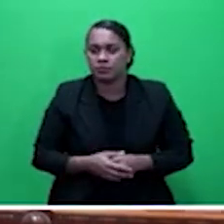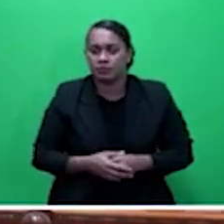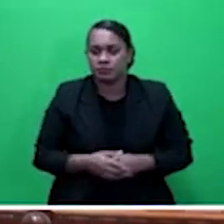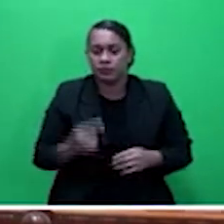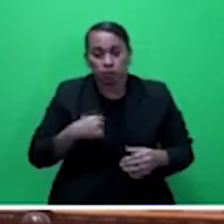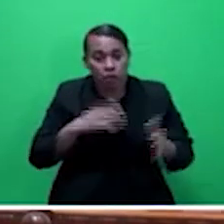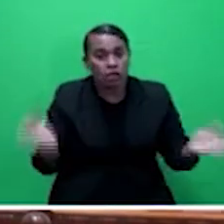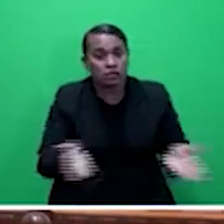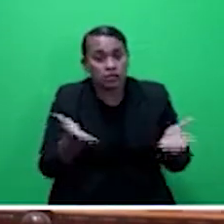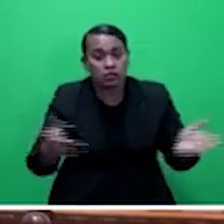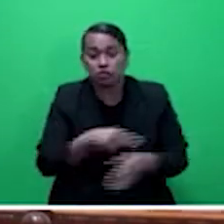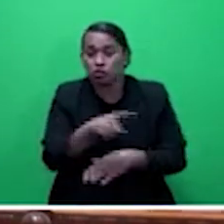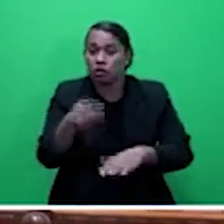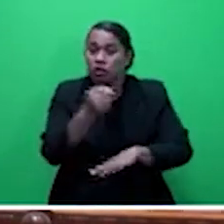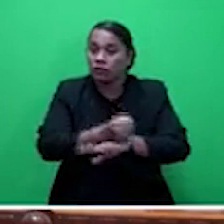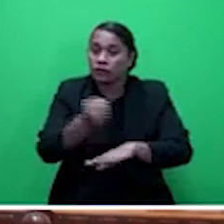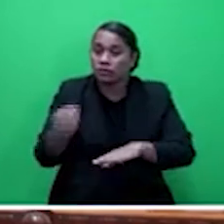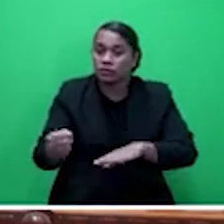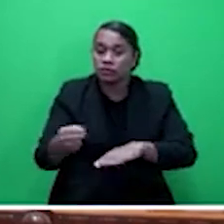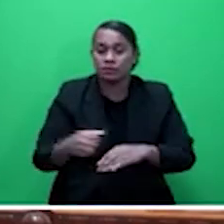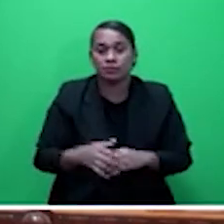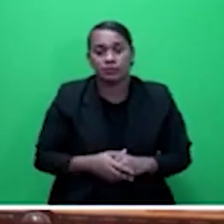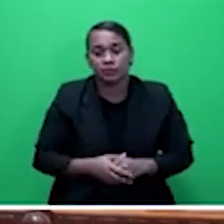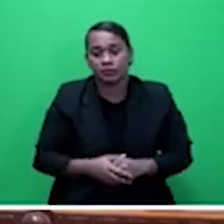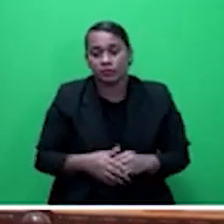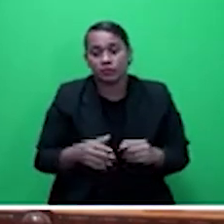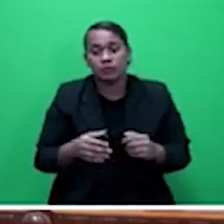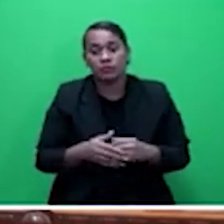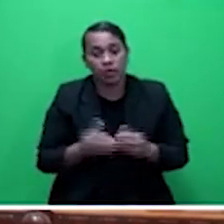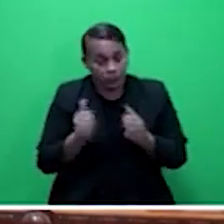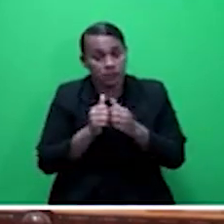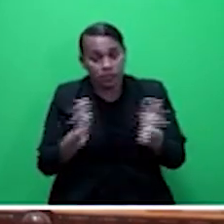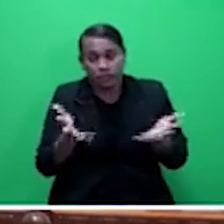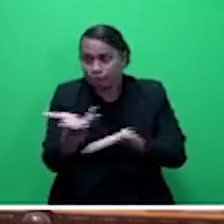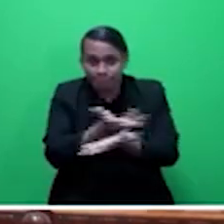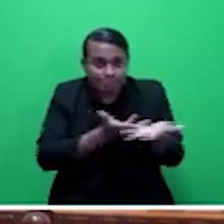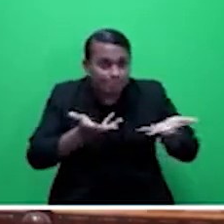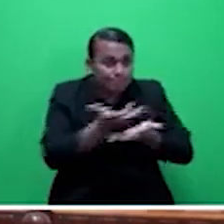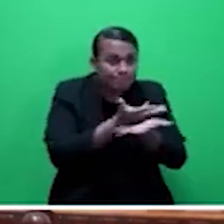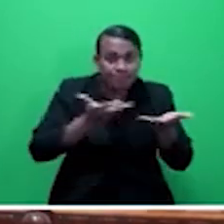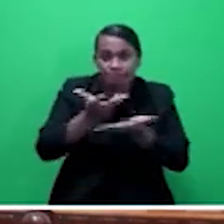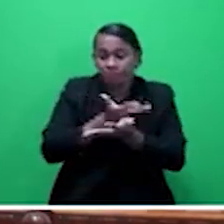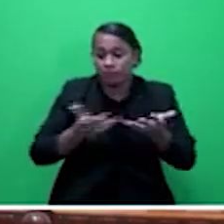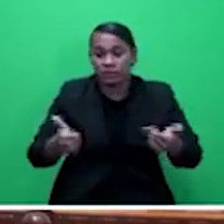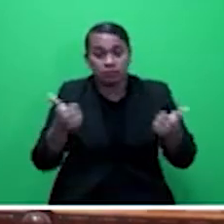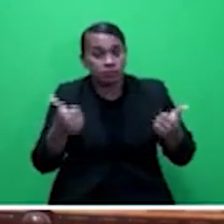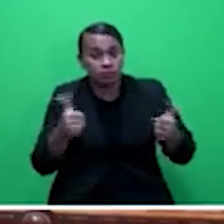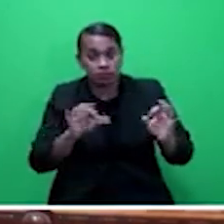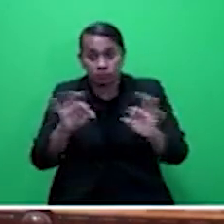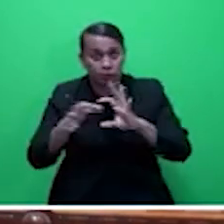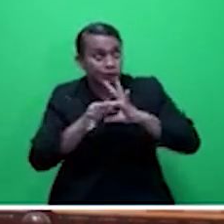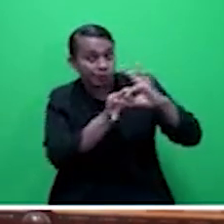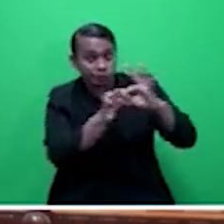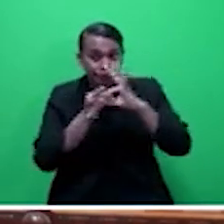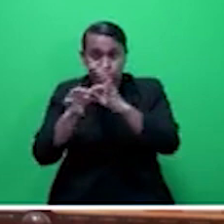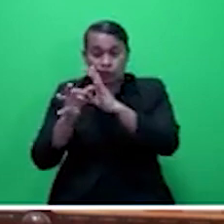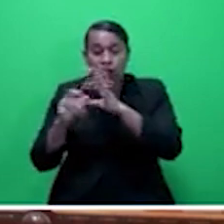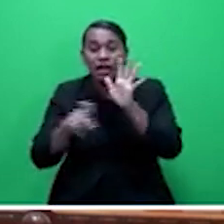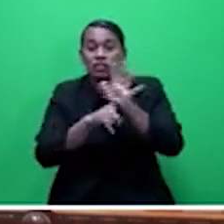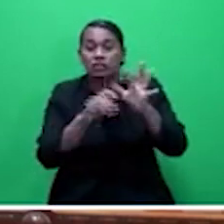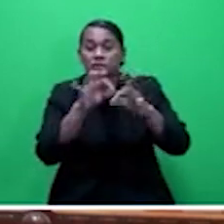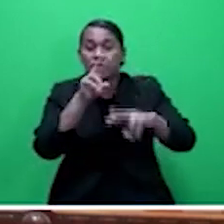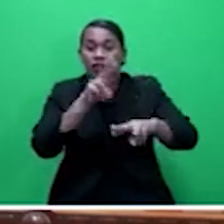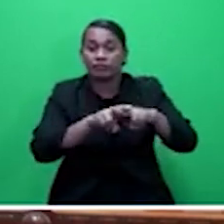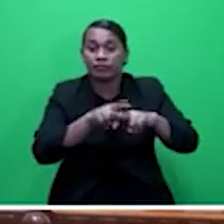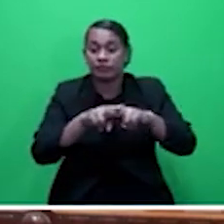governments to start dialogue on this, together with the RBF, honorable speaker. And many companies in